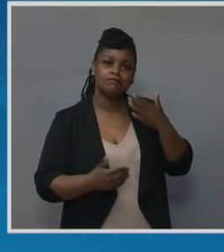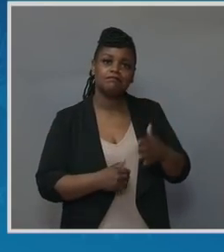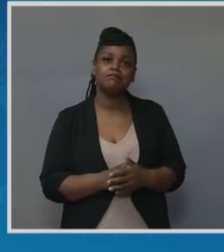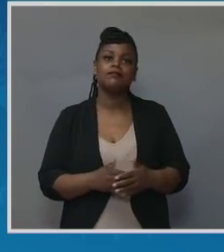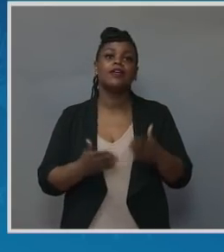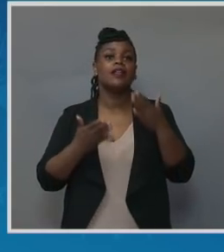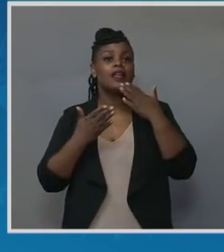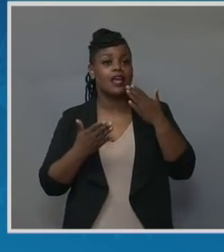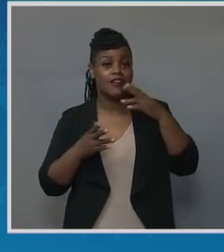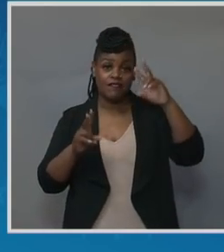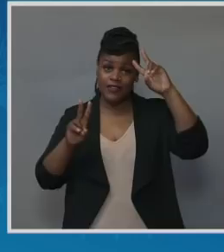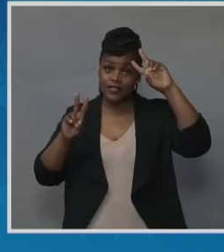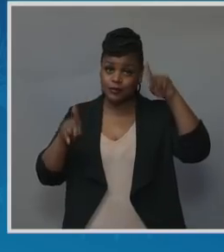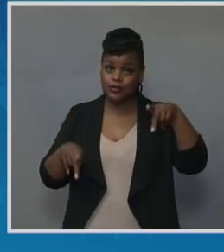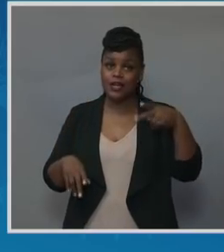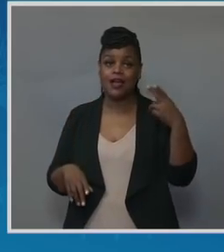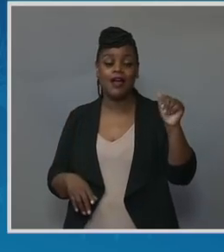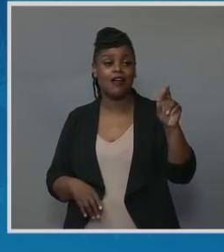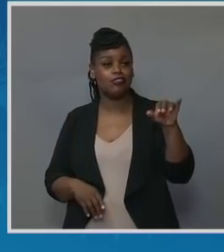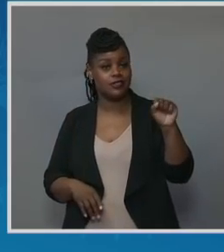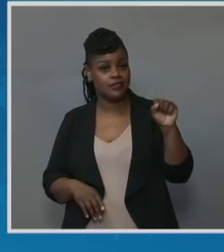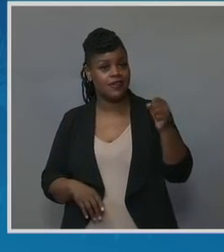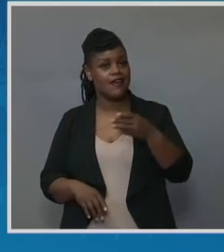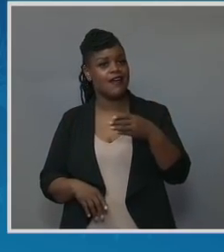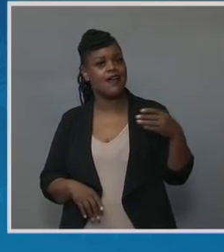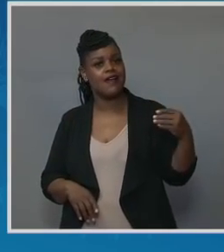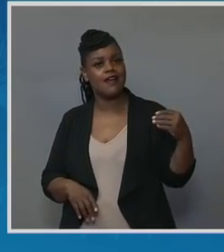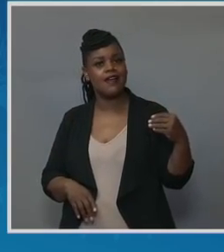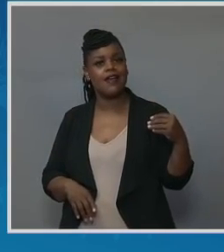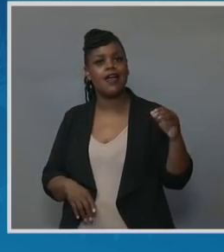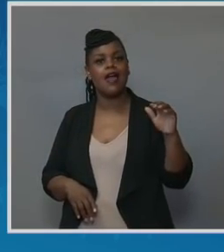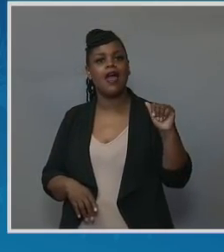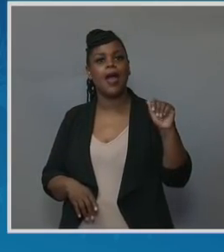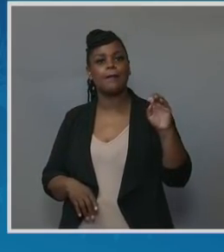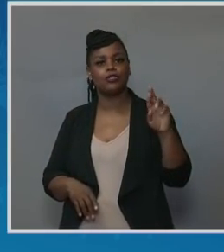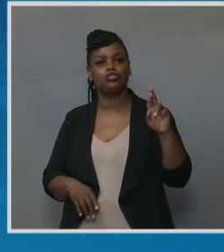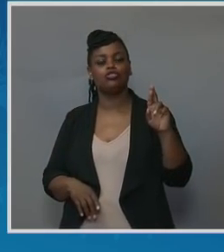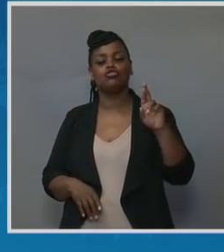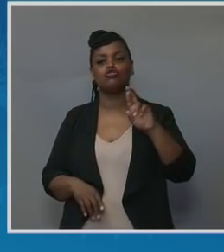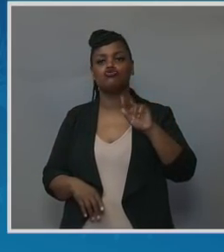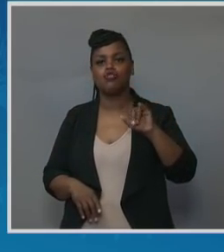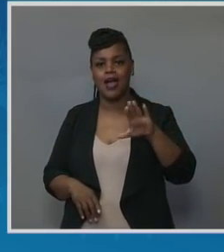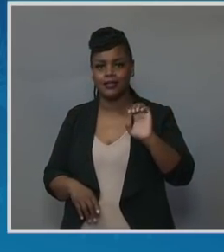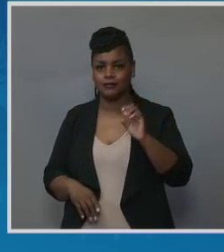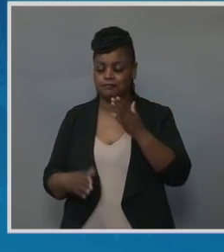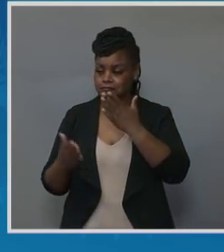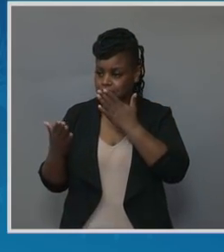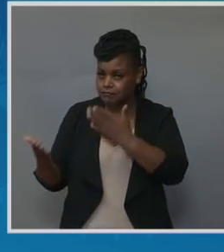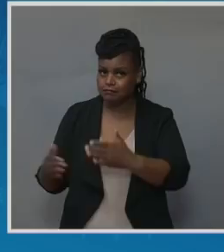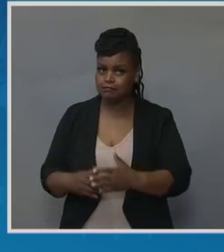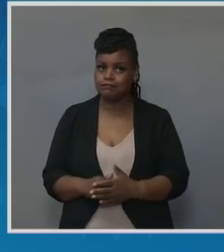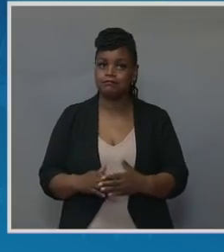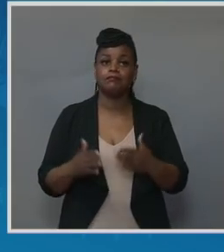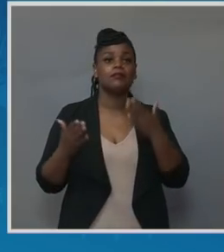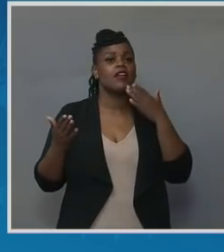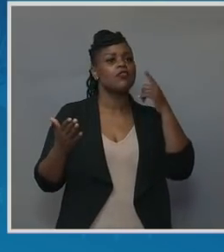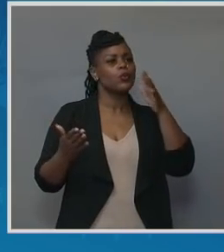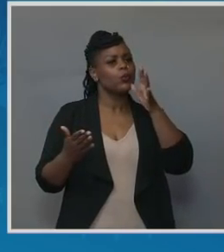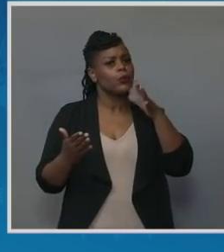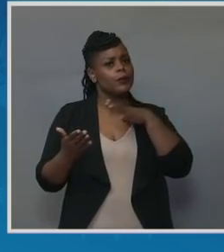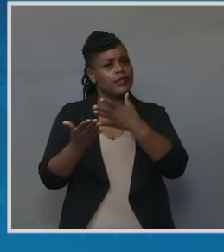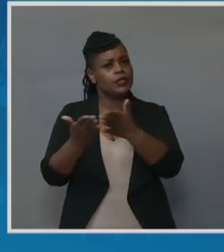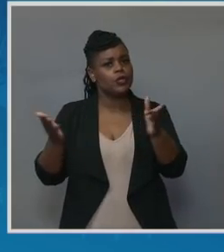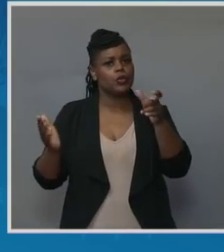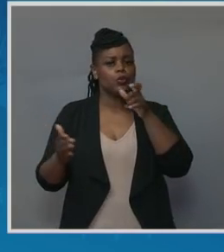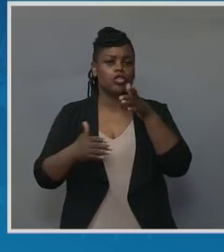Ambassador Rice, for your leadership on this really very important issue. And thank you to the wonderful women I'm sharing this stage with